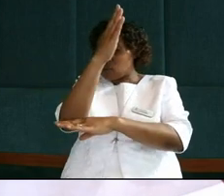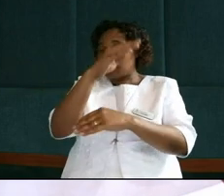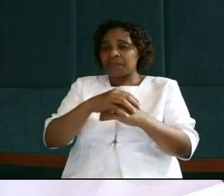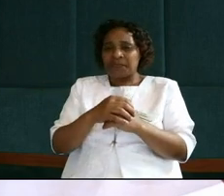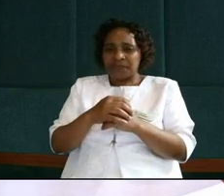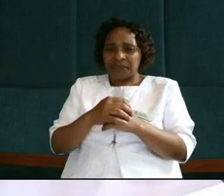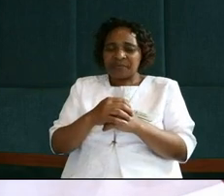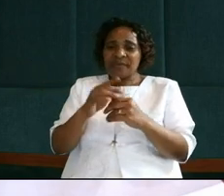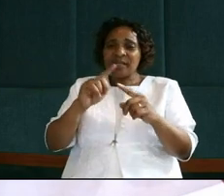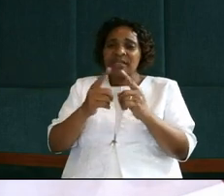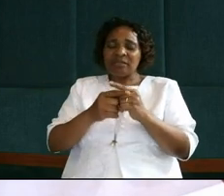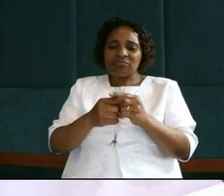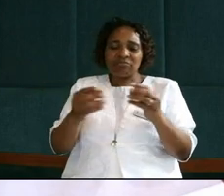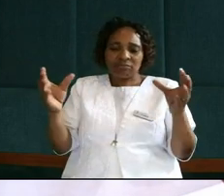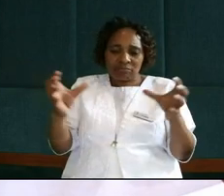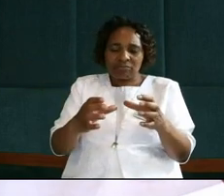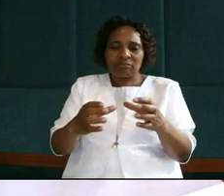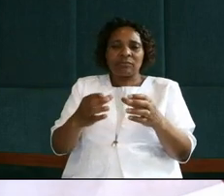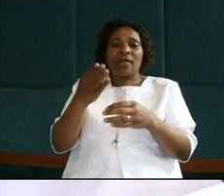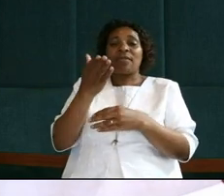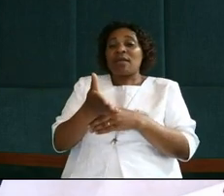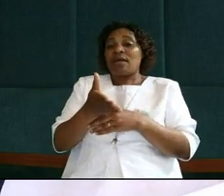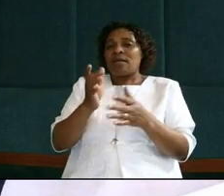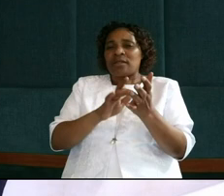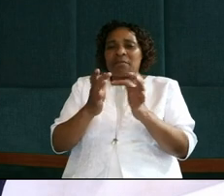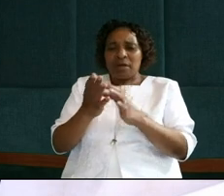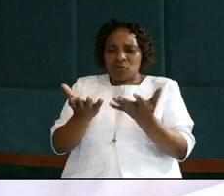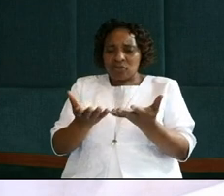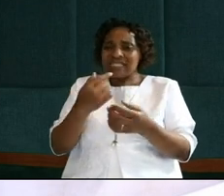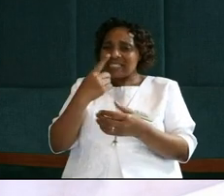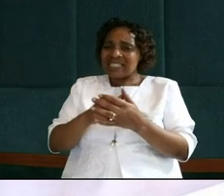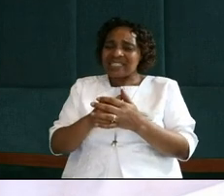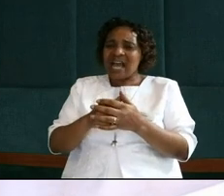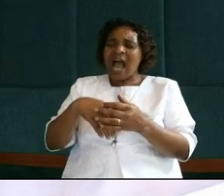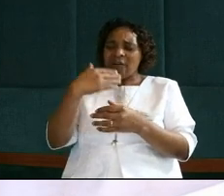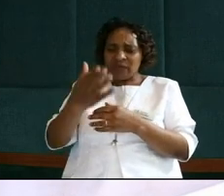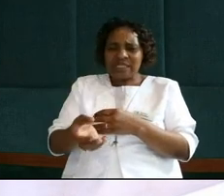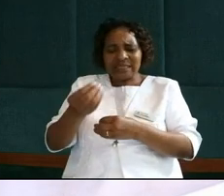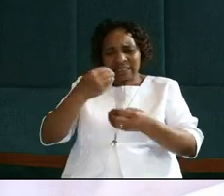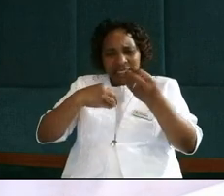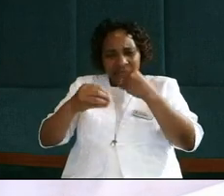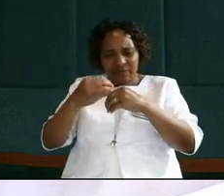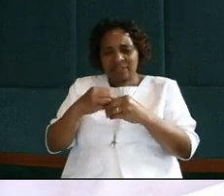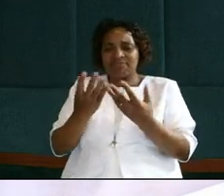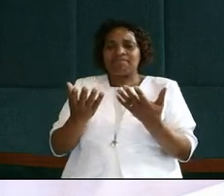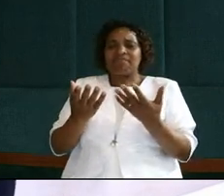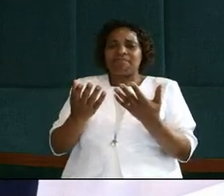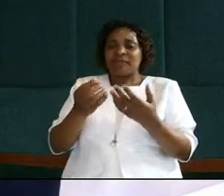And when he gathered them there, the Bible says after they had eaten the supper,